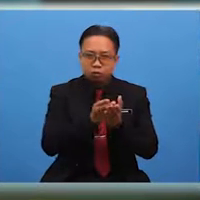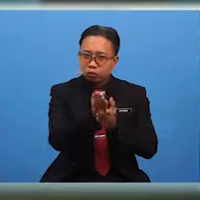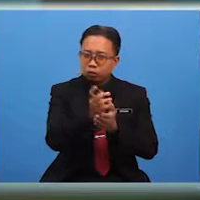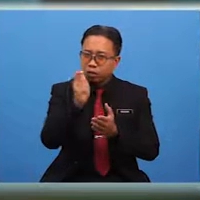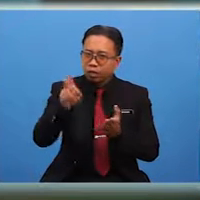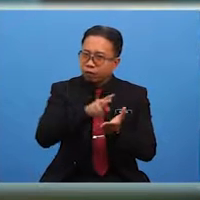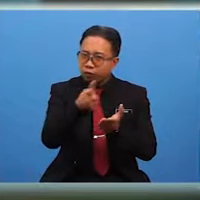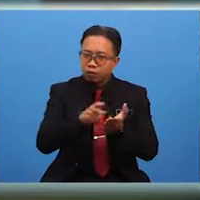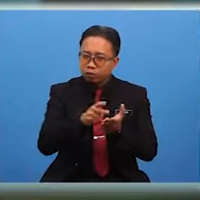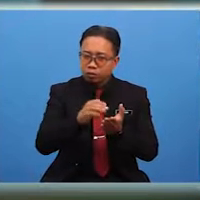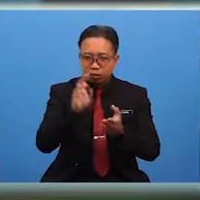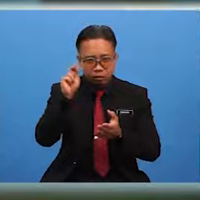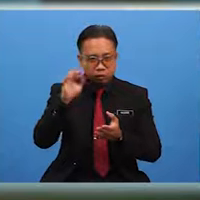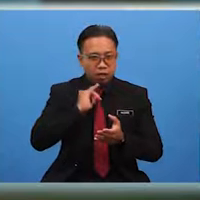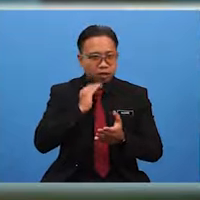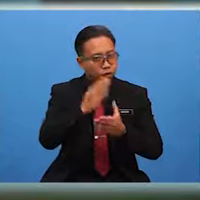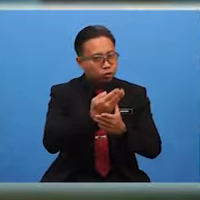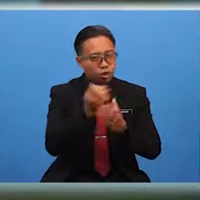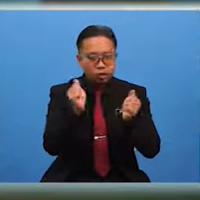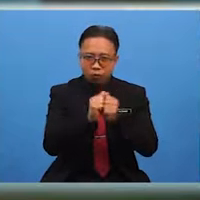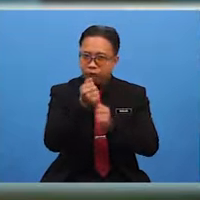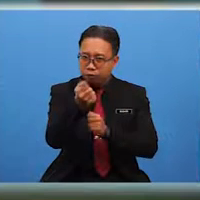I will share with you after this.